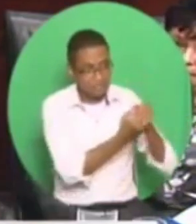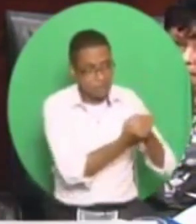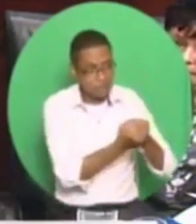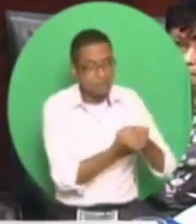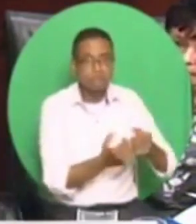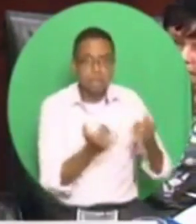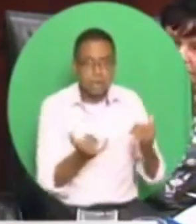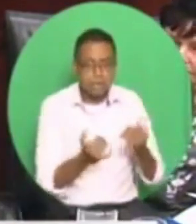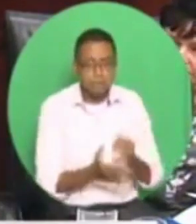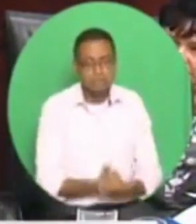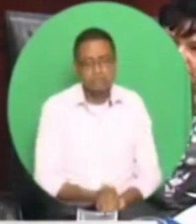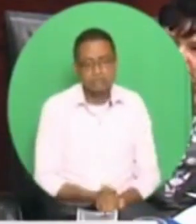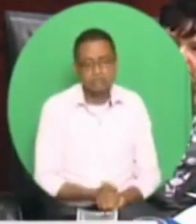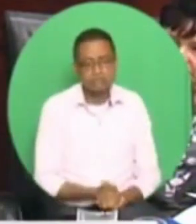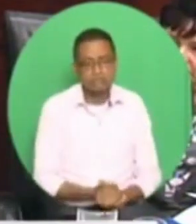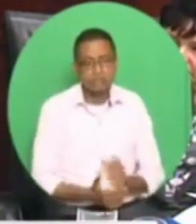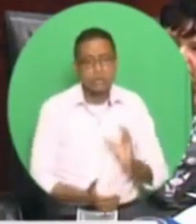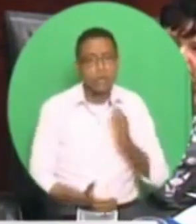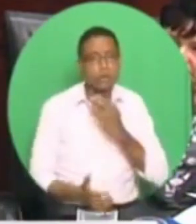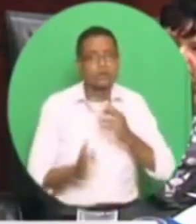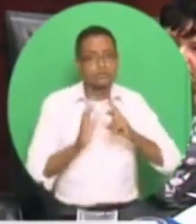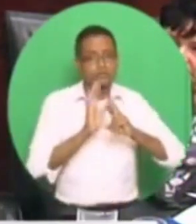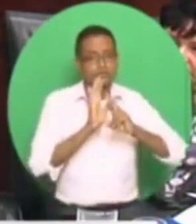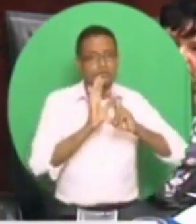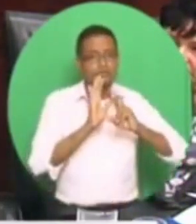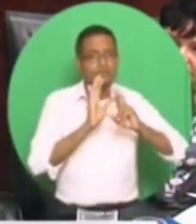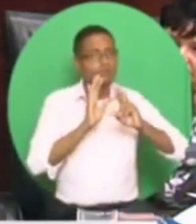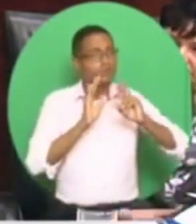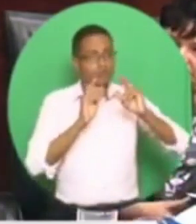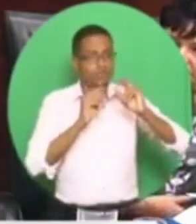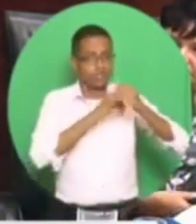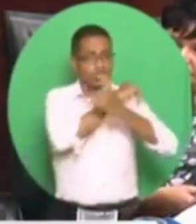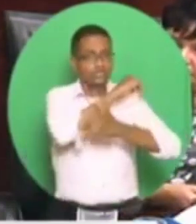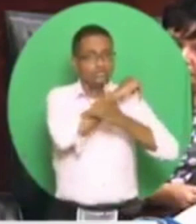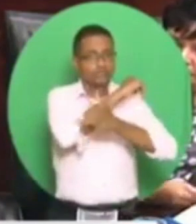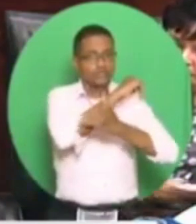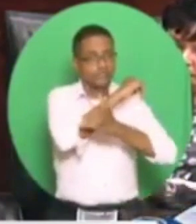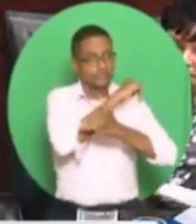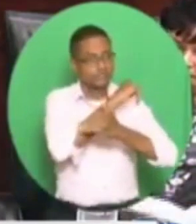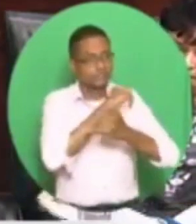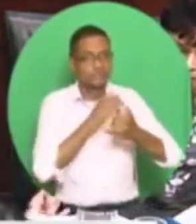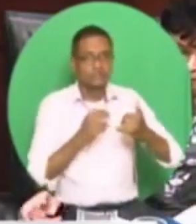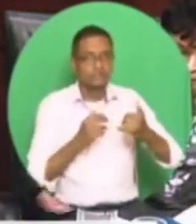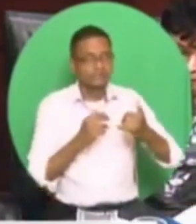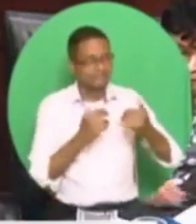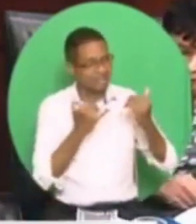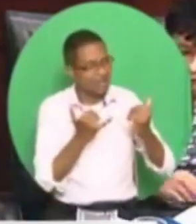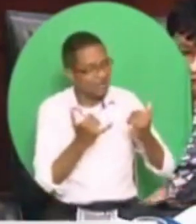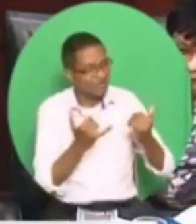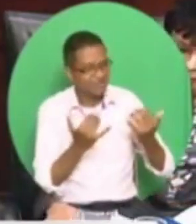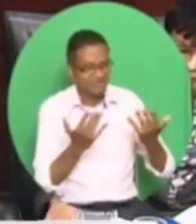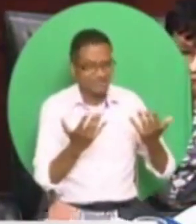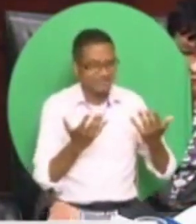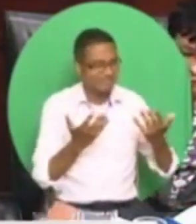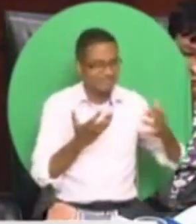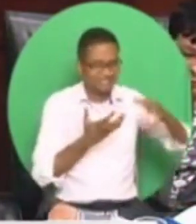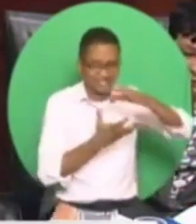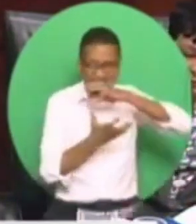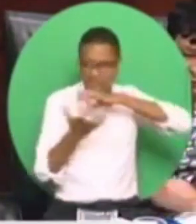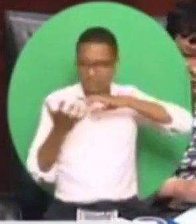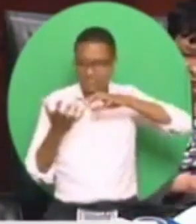Our republic is unrecognizable from the paradise we left in September 2015. Today,